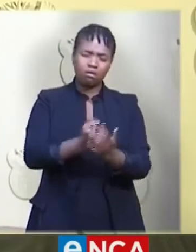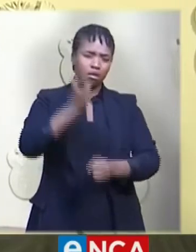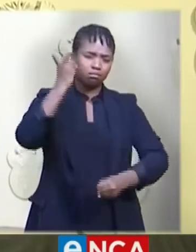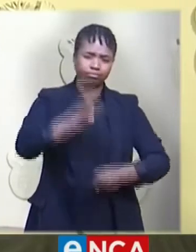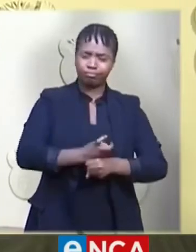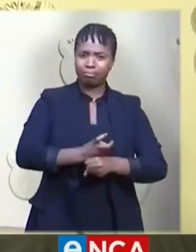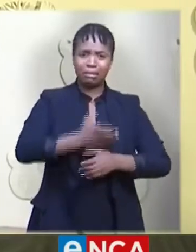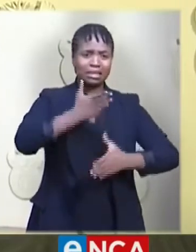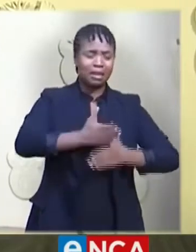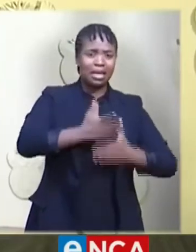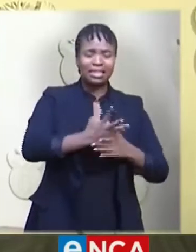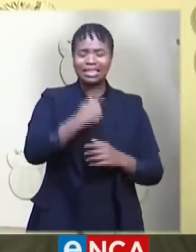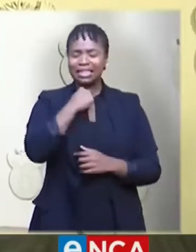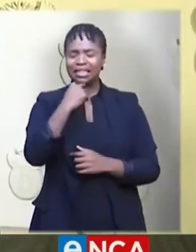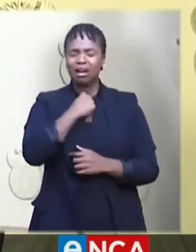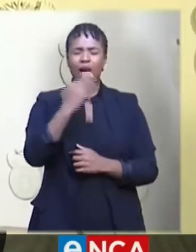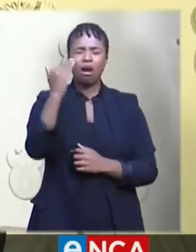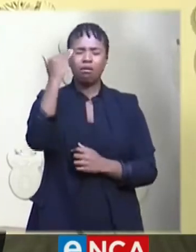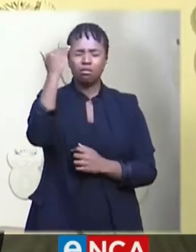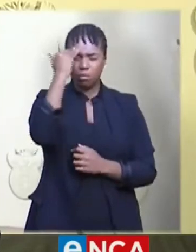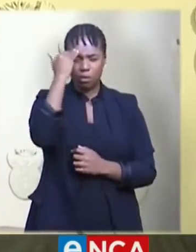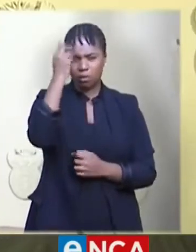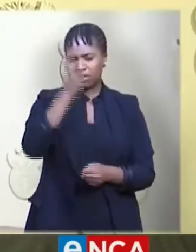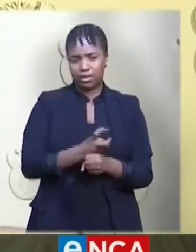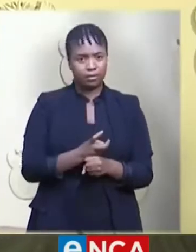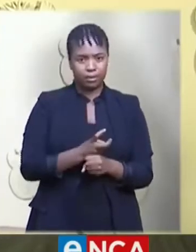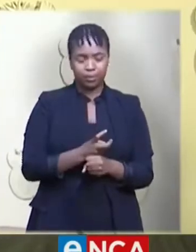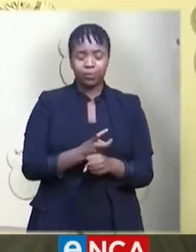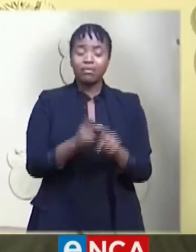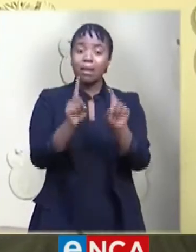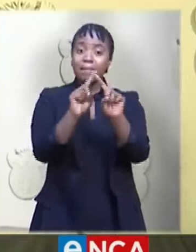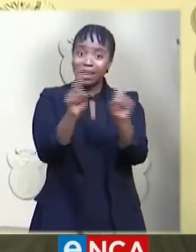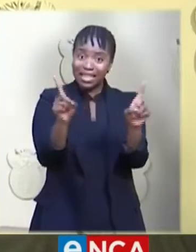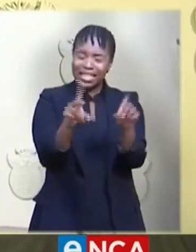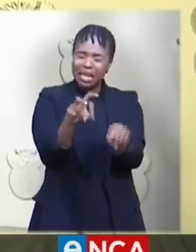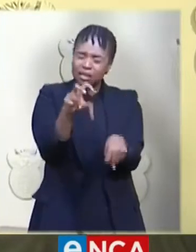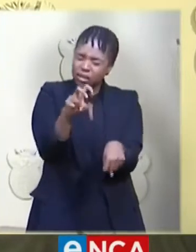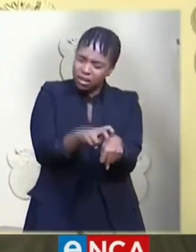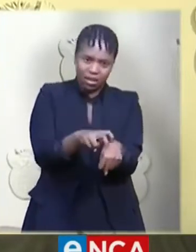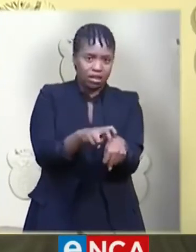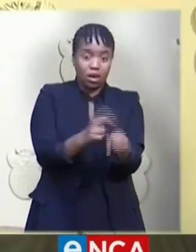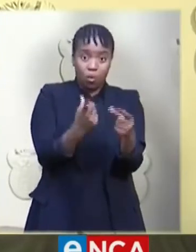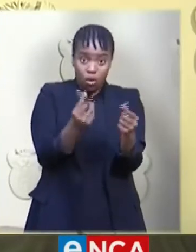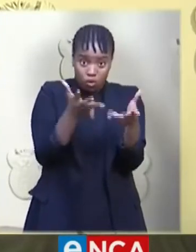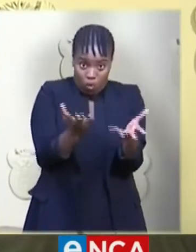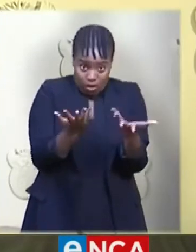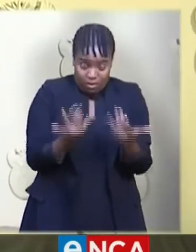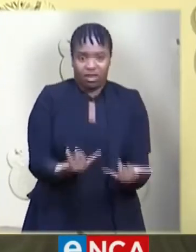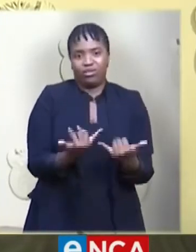But I know, as you do, that unless we take these difficult measures now,